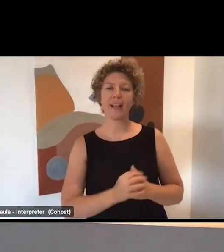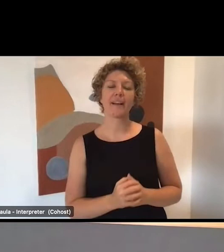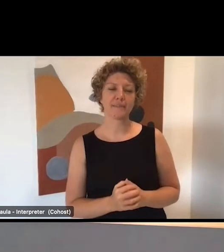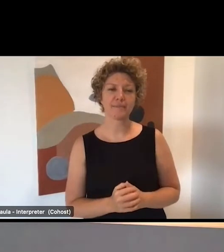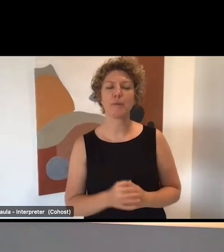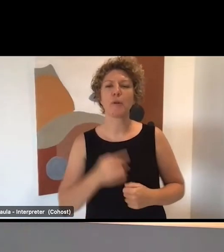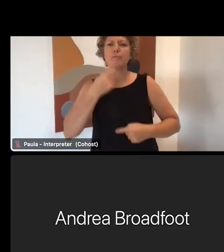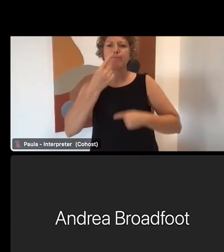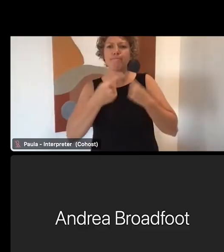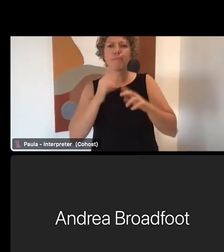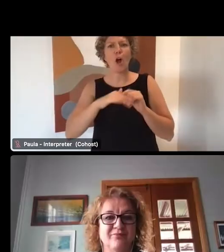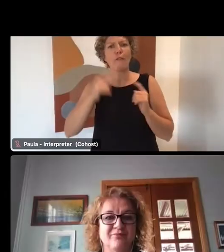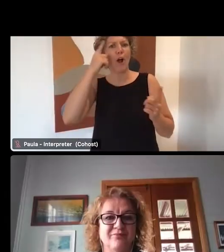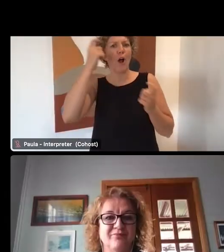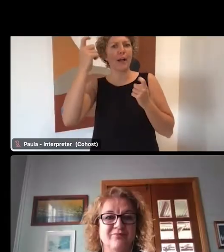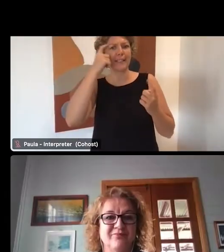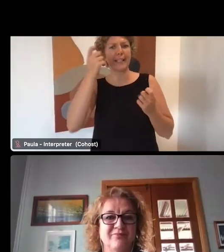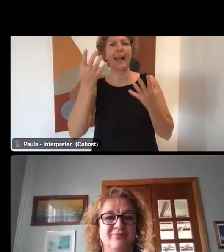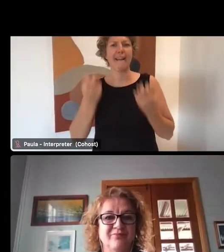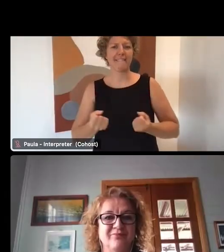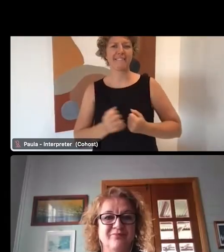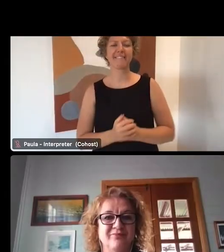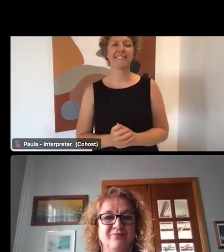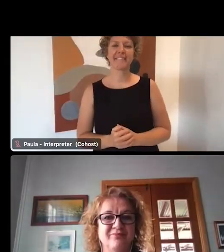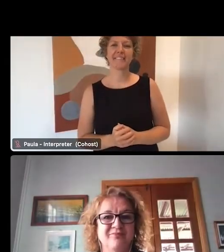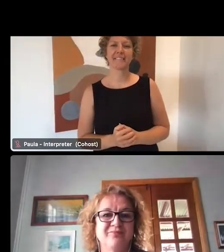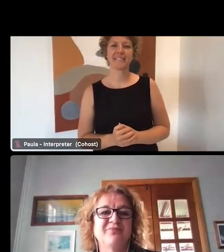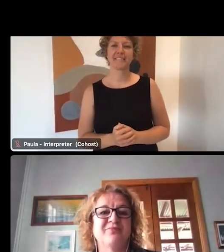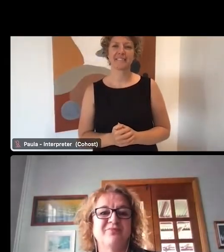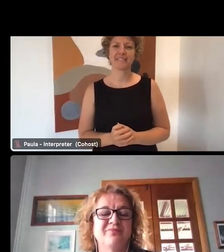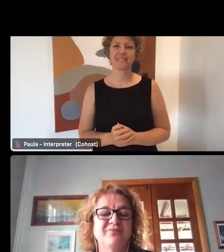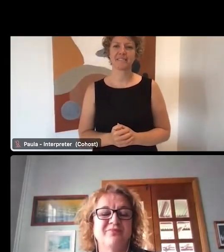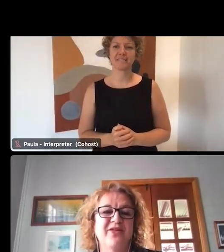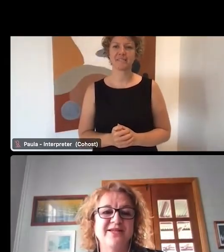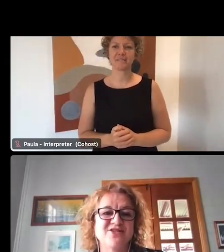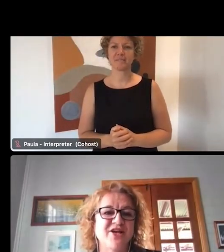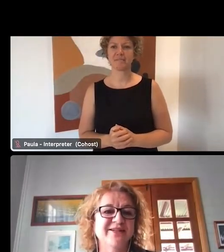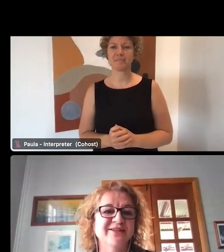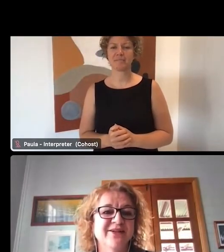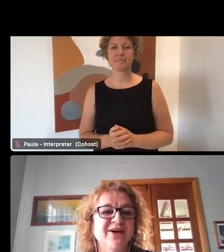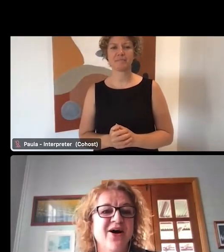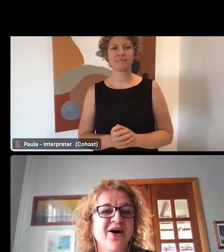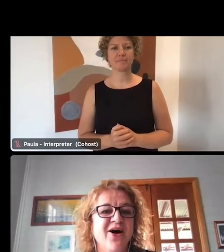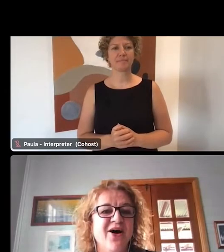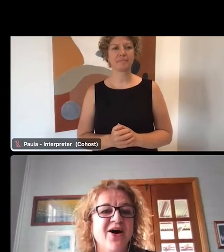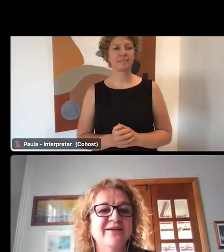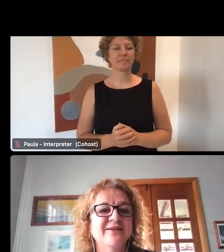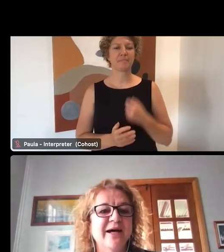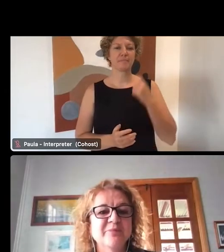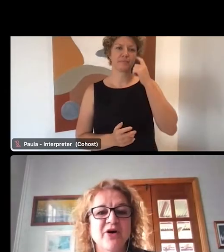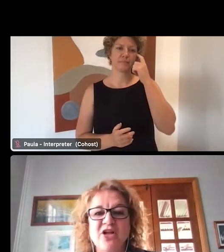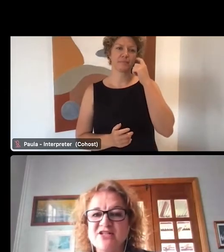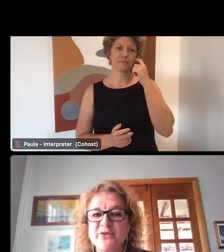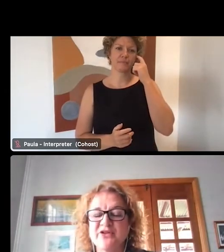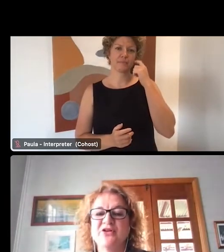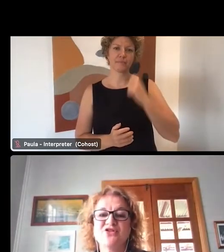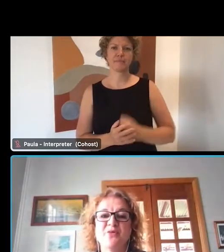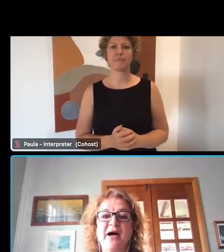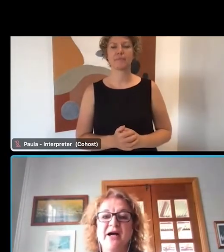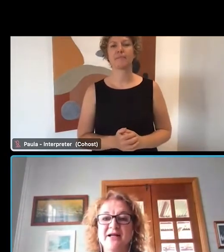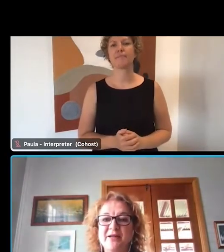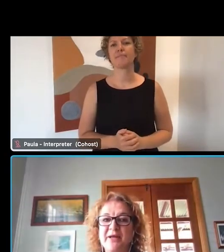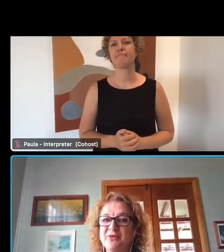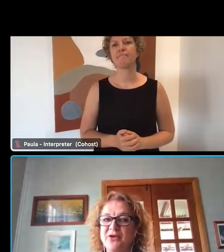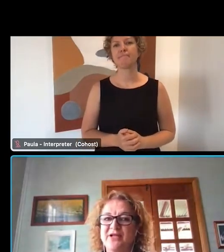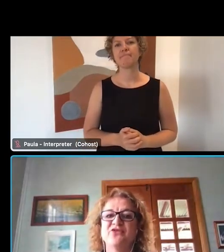she'll share some of the initiatives that are happening in that region with you. Thanks. Thanks, Jane. Hi there. I'd like to